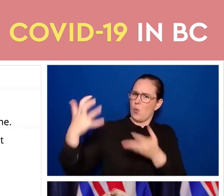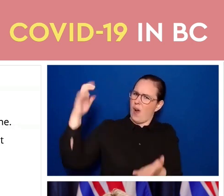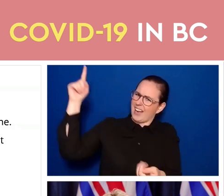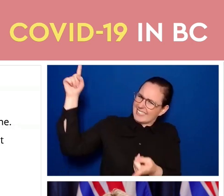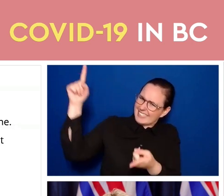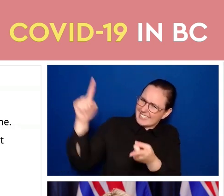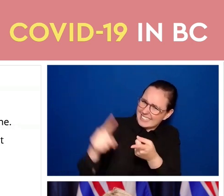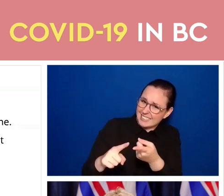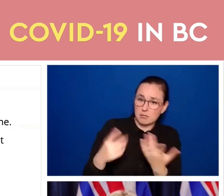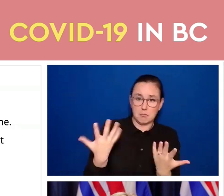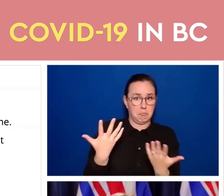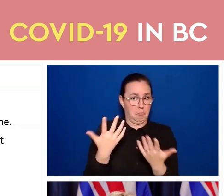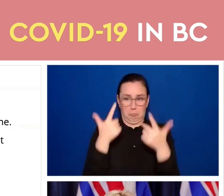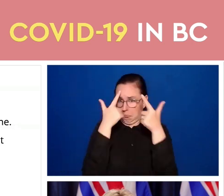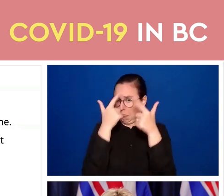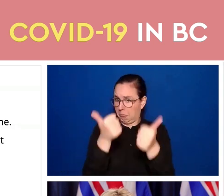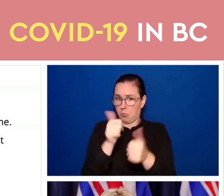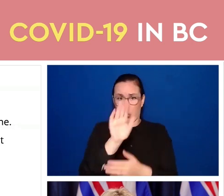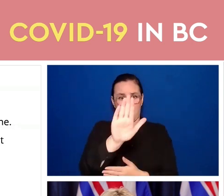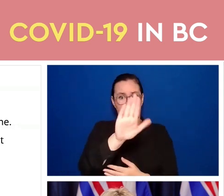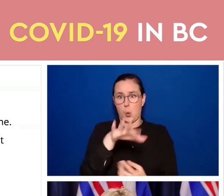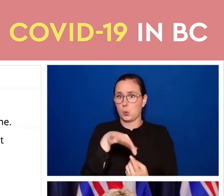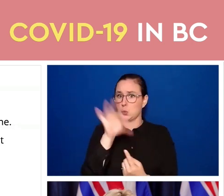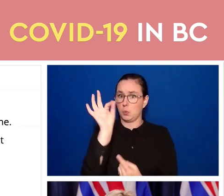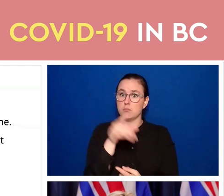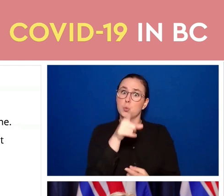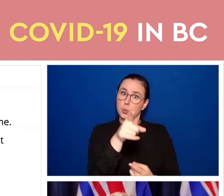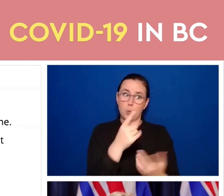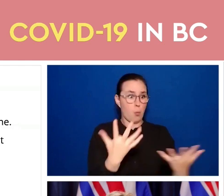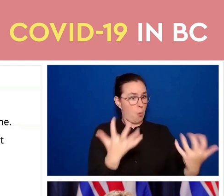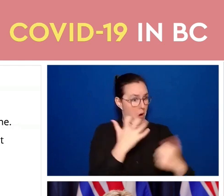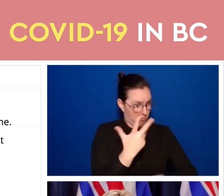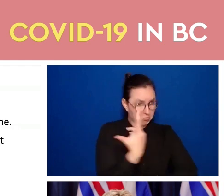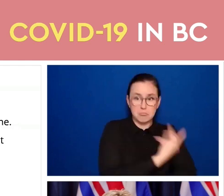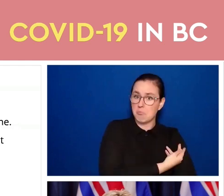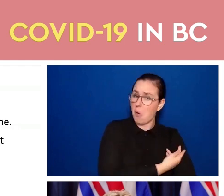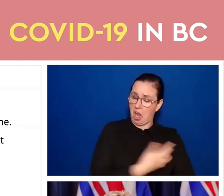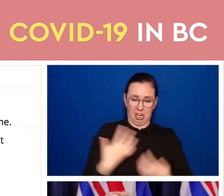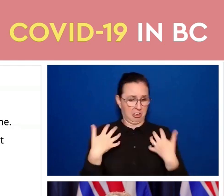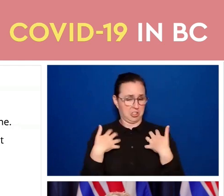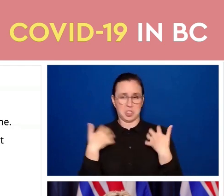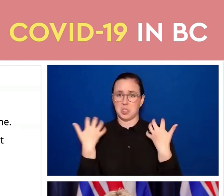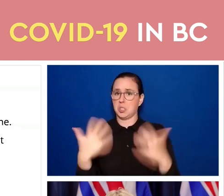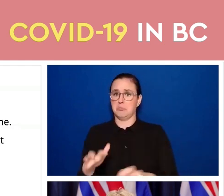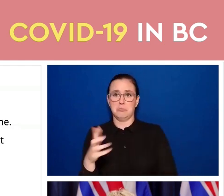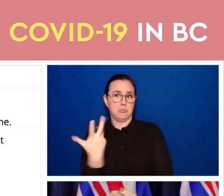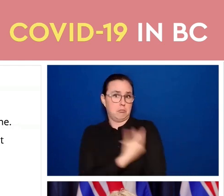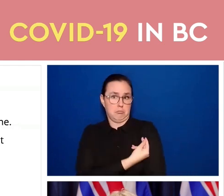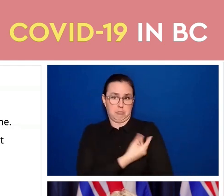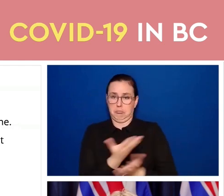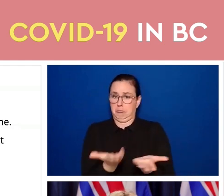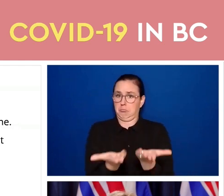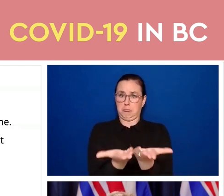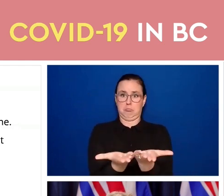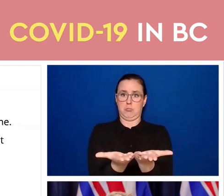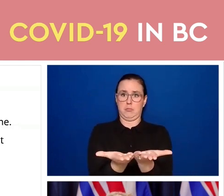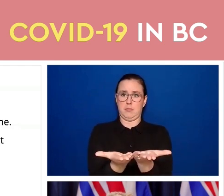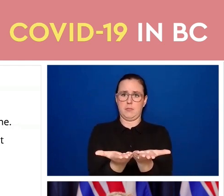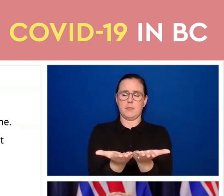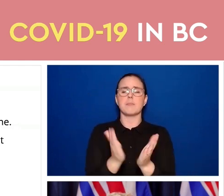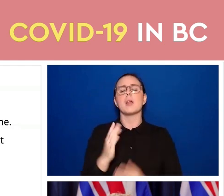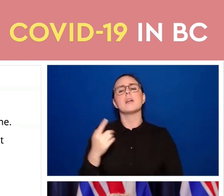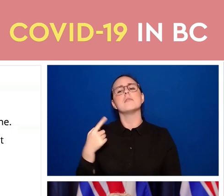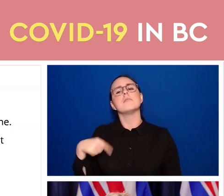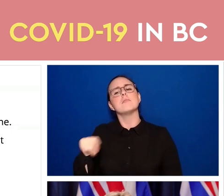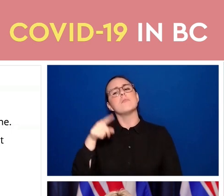vaccinated or not. But what we need to do is make sure that we can continue to keep things open as much as